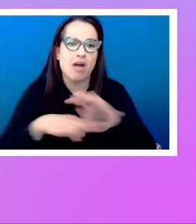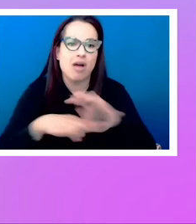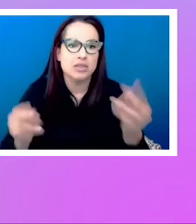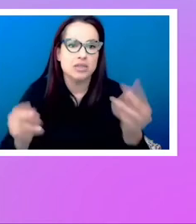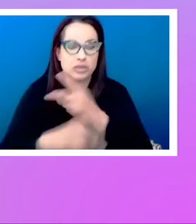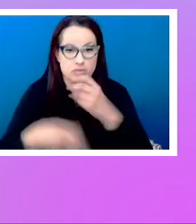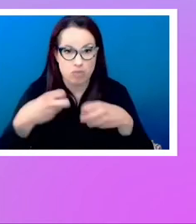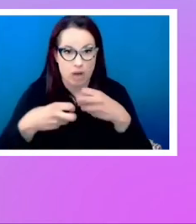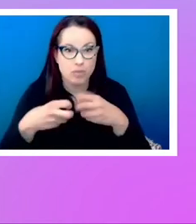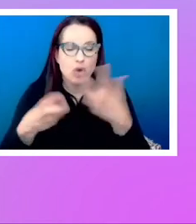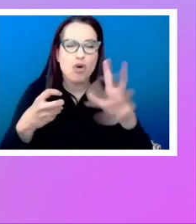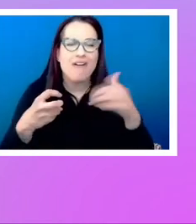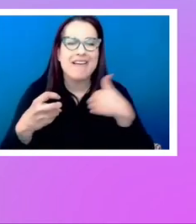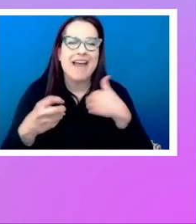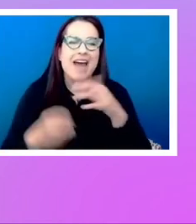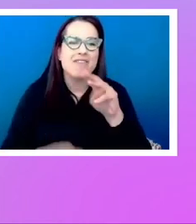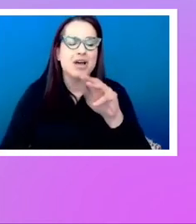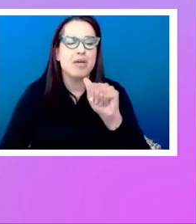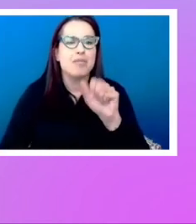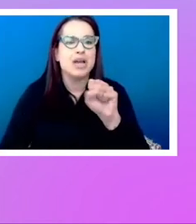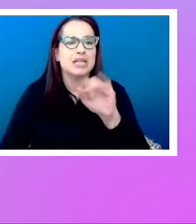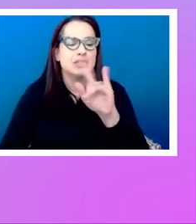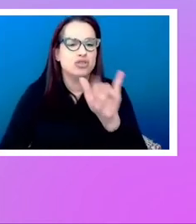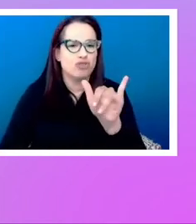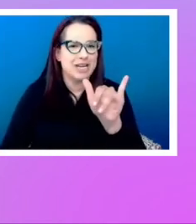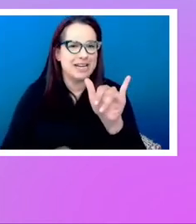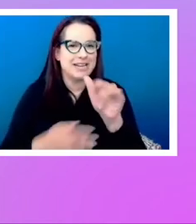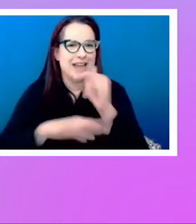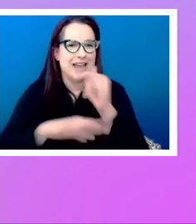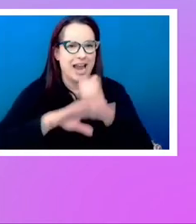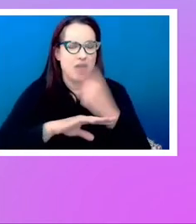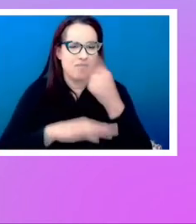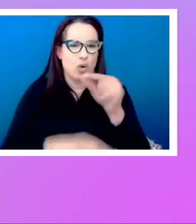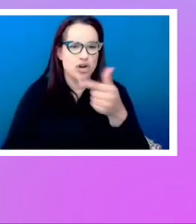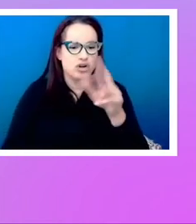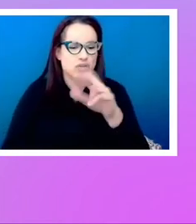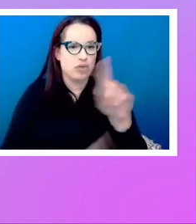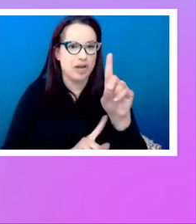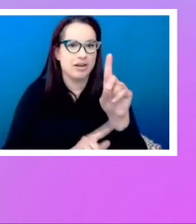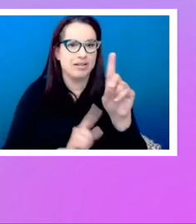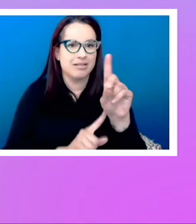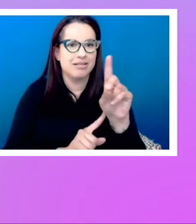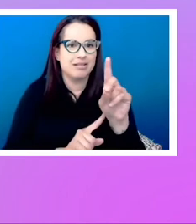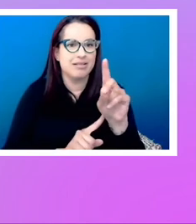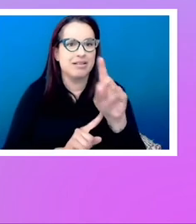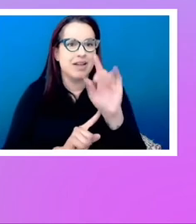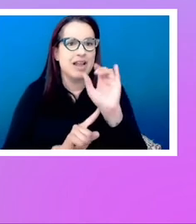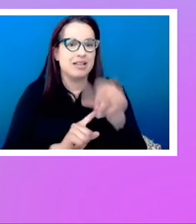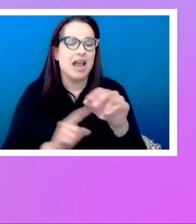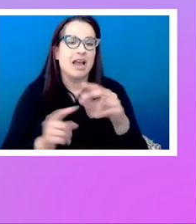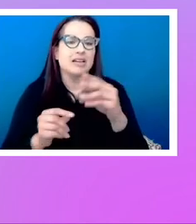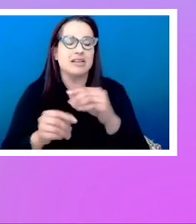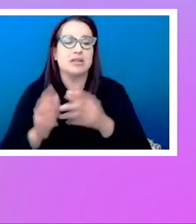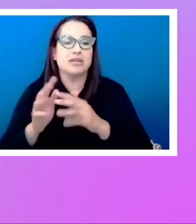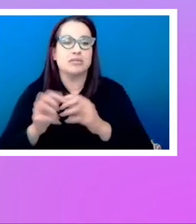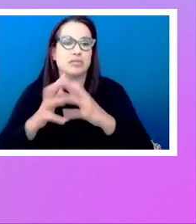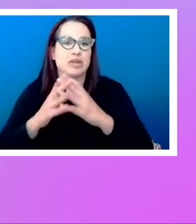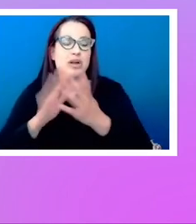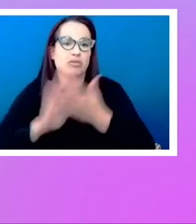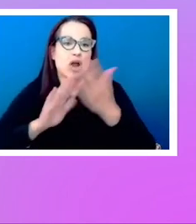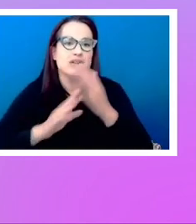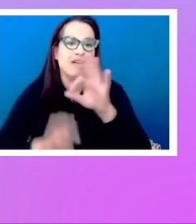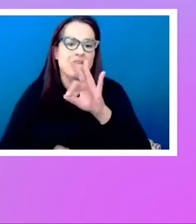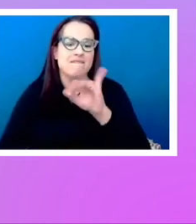There's already a masonry layout, you know, for the grid, which is implemented in Firefox that has the same problems.